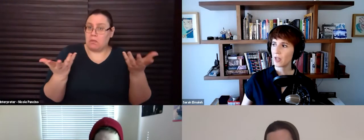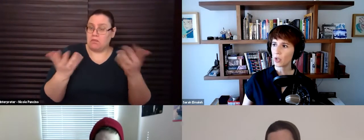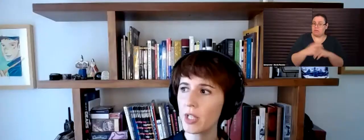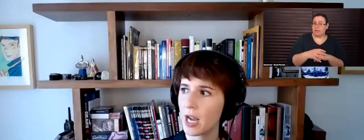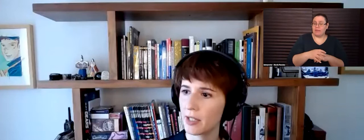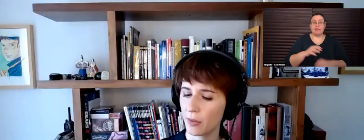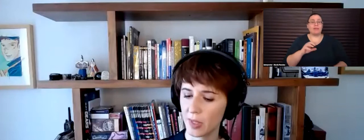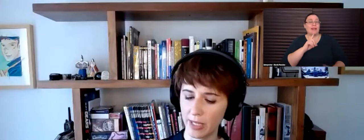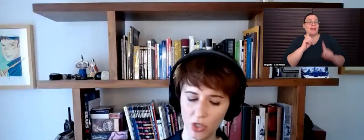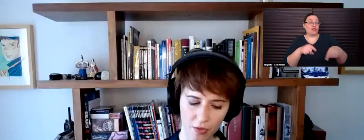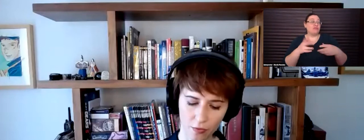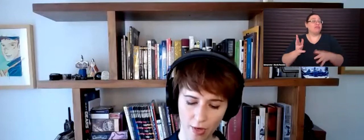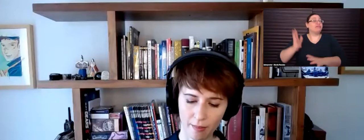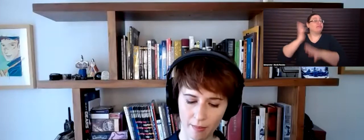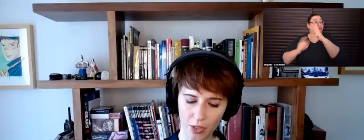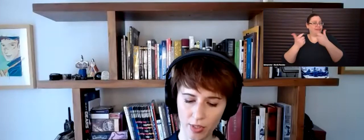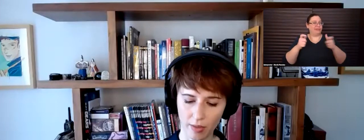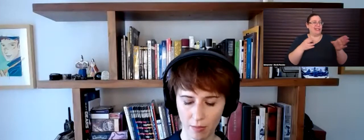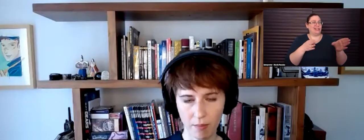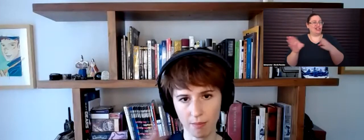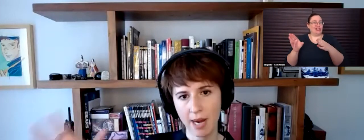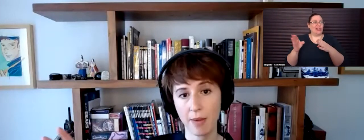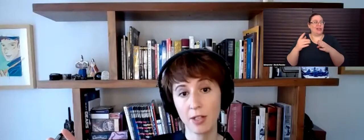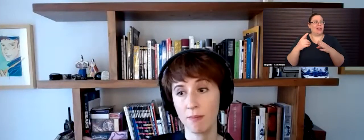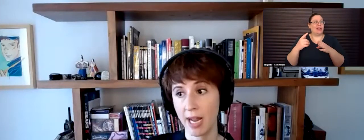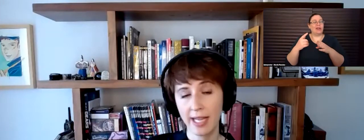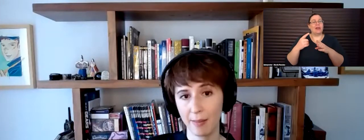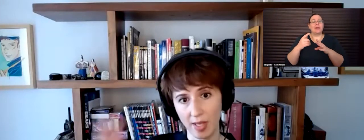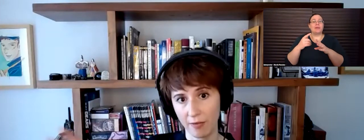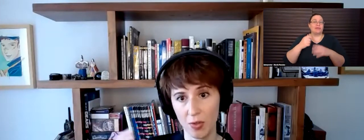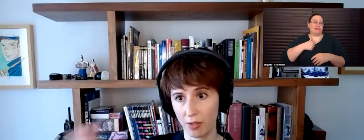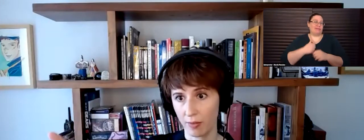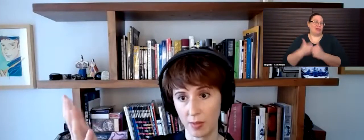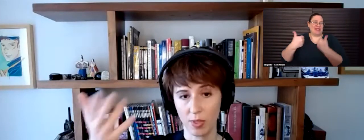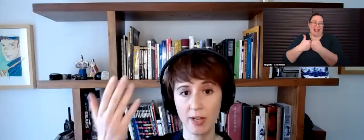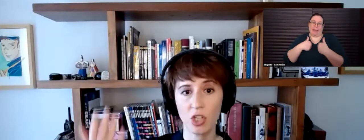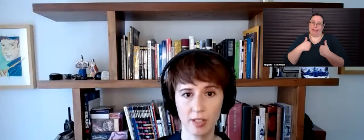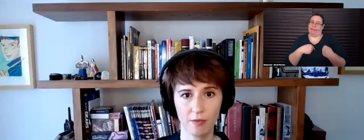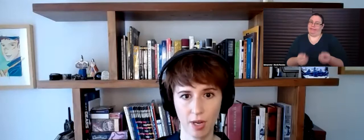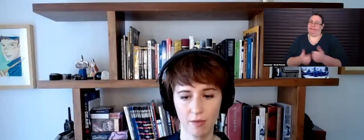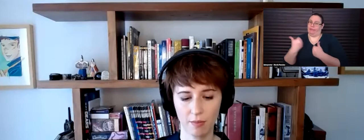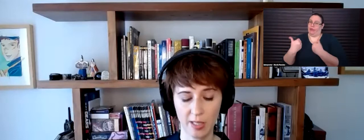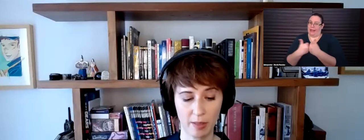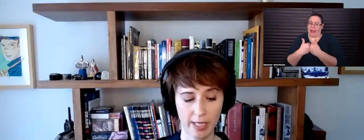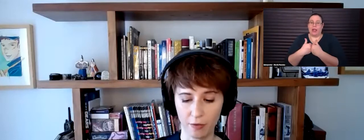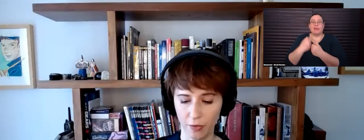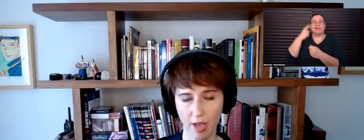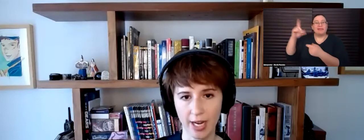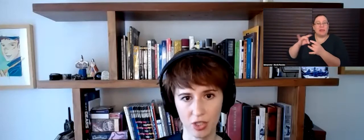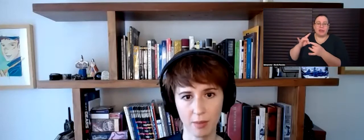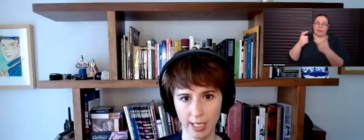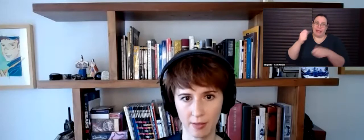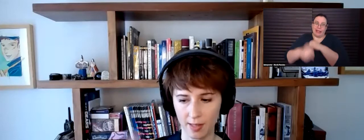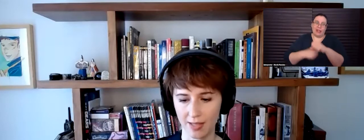Well, think early on, there was a big shift from, you know, my, I do mainly games. And then I've also, as was mentioned, have, uh, it's been a big year